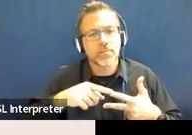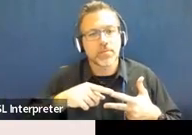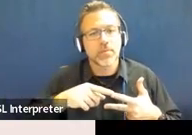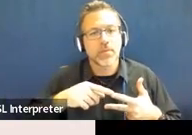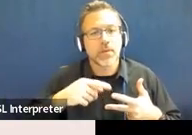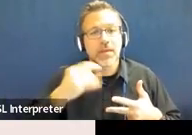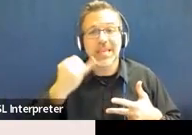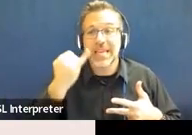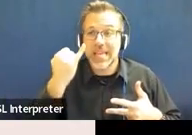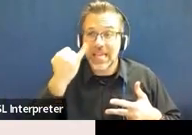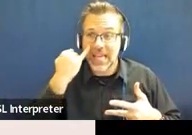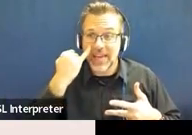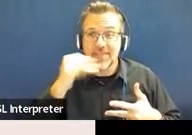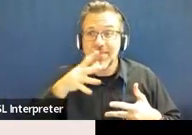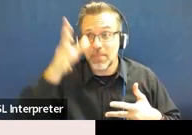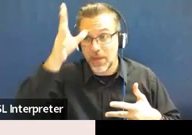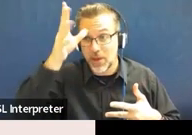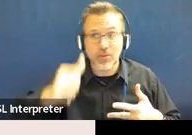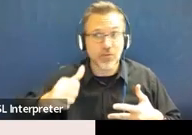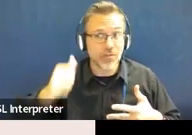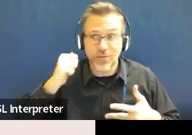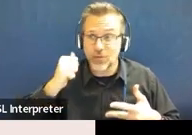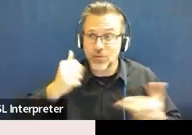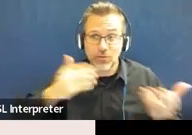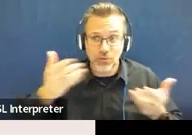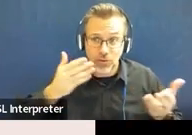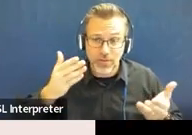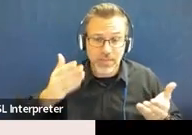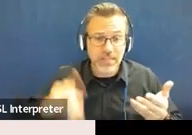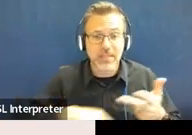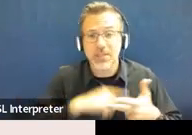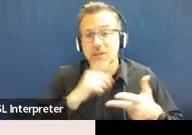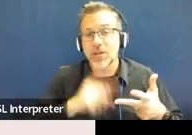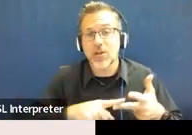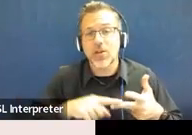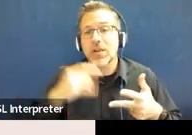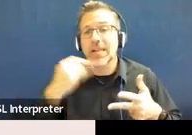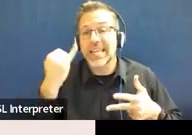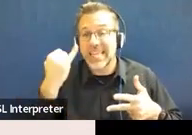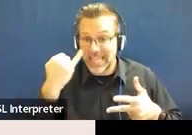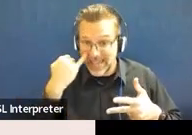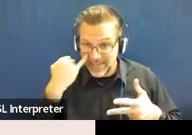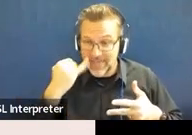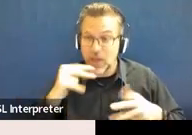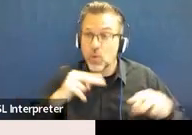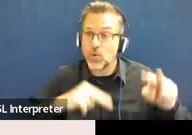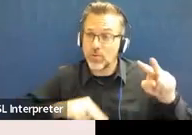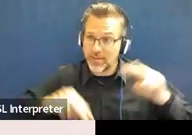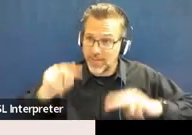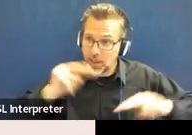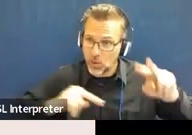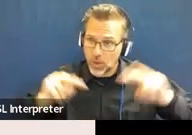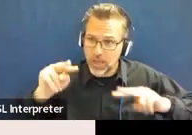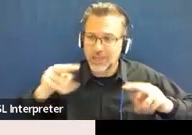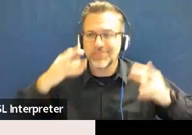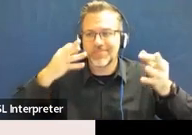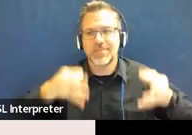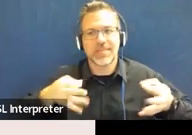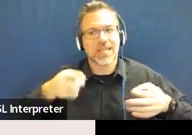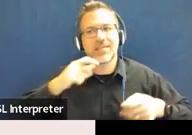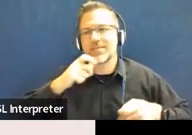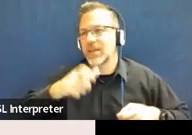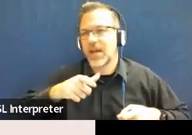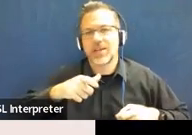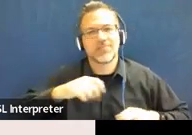eligible, but the parents refused services or if the child was evaluated and not eligible for services as a child